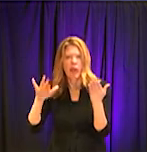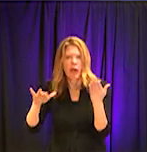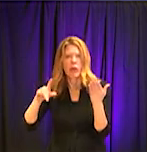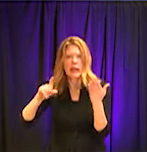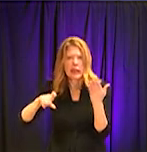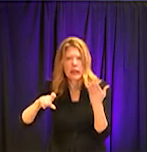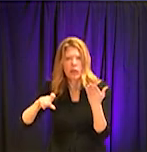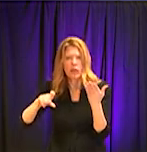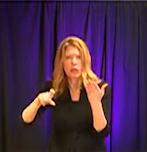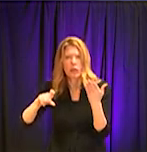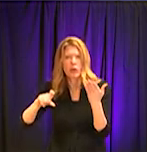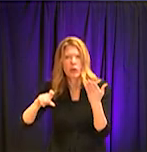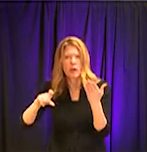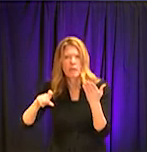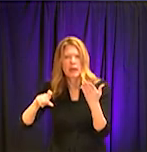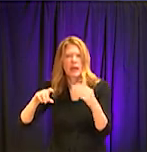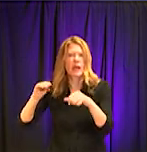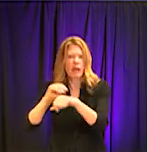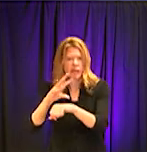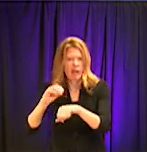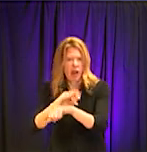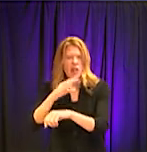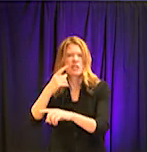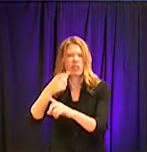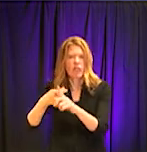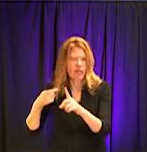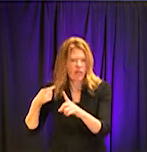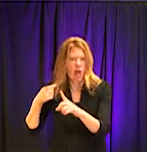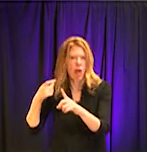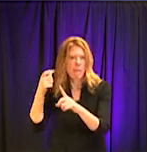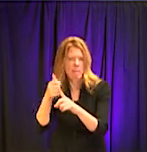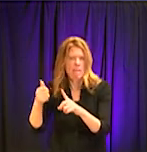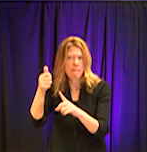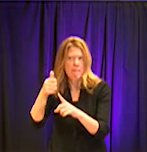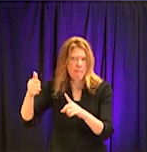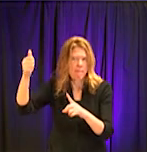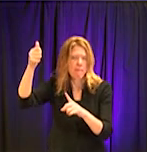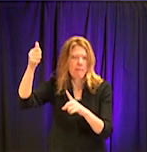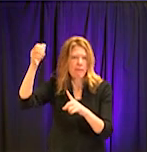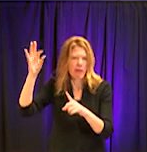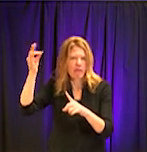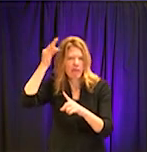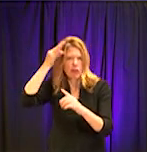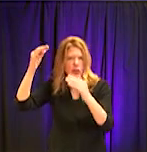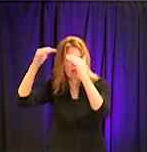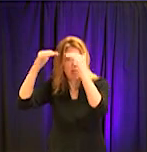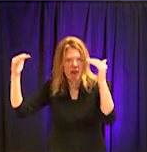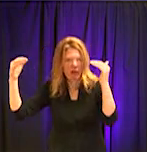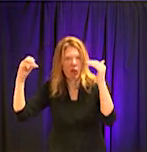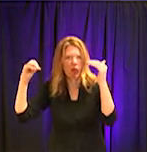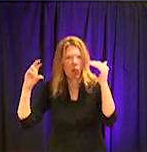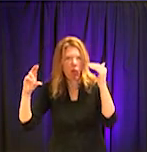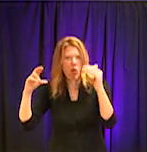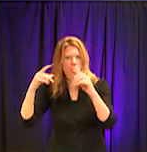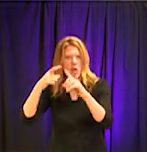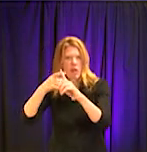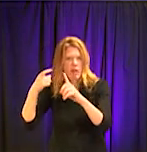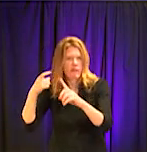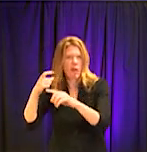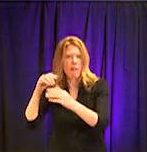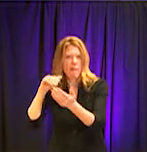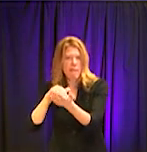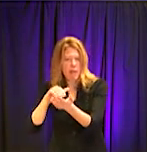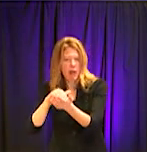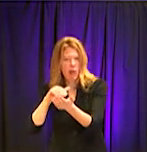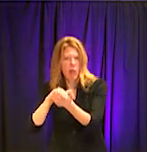the governor has made it clear that at this point he is not going to have a statewide